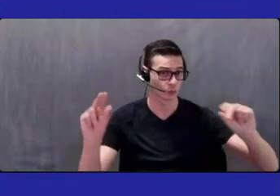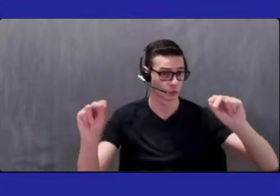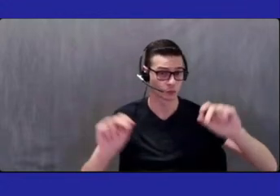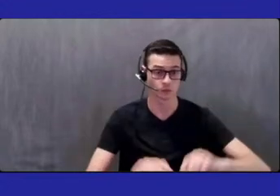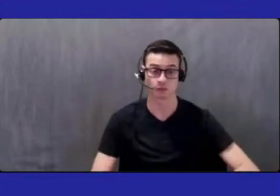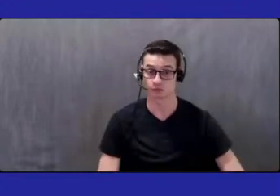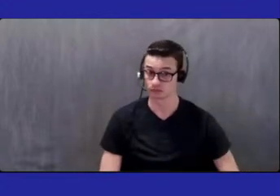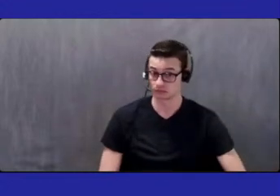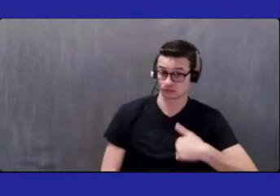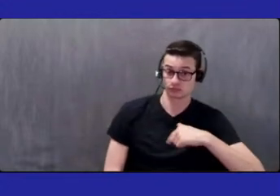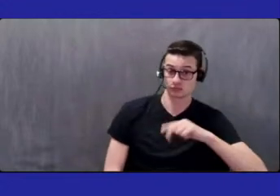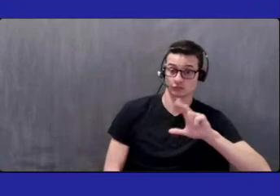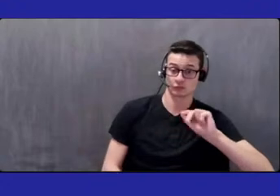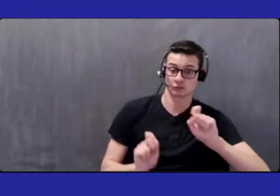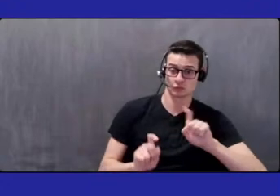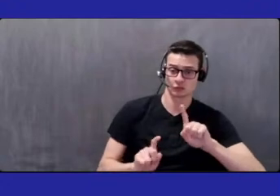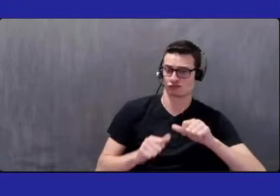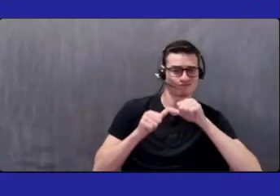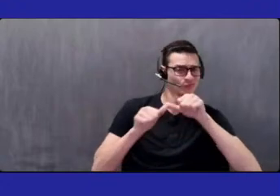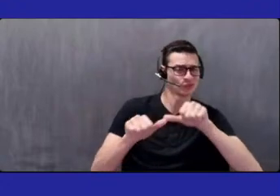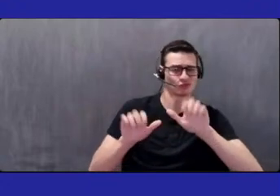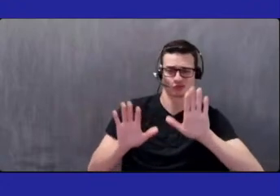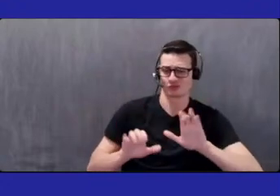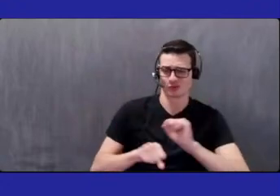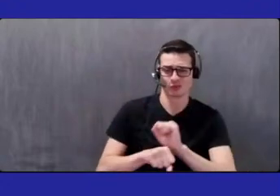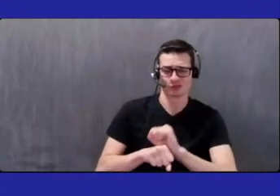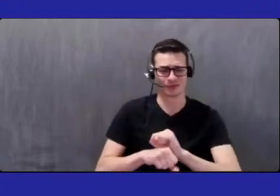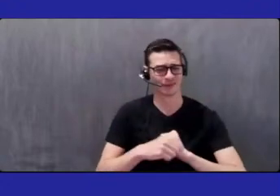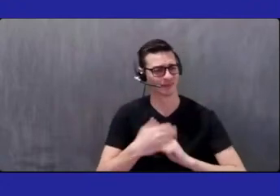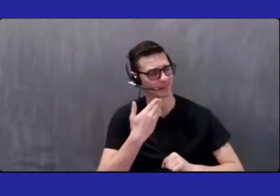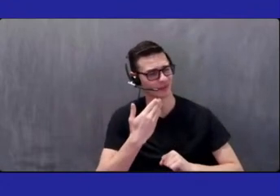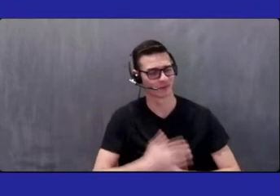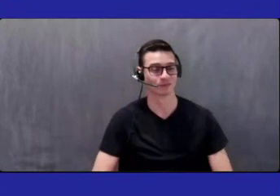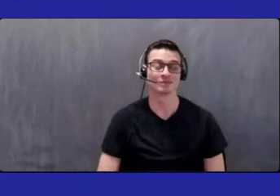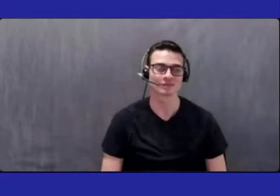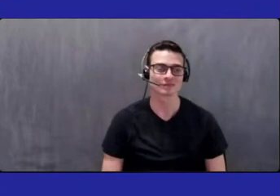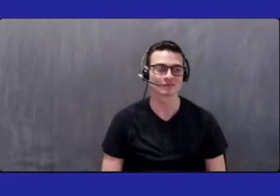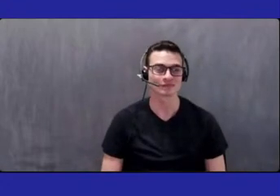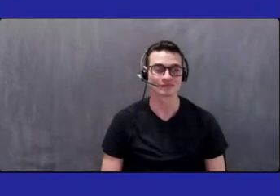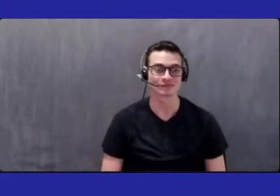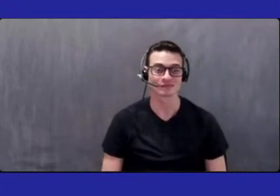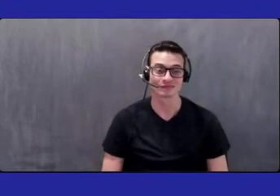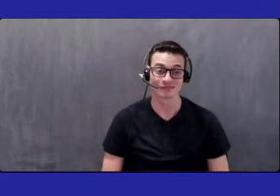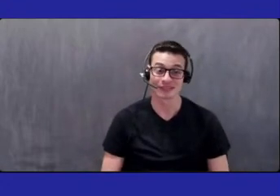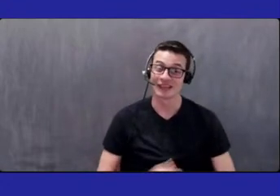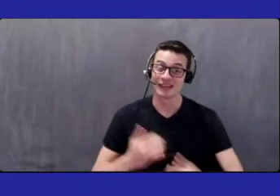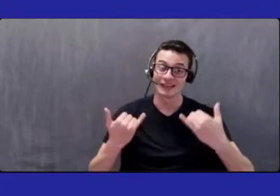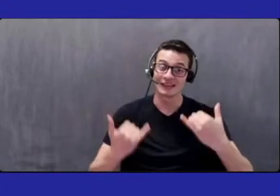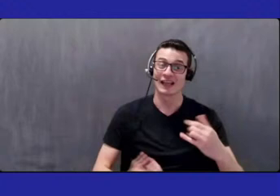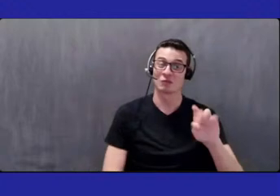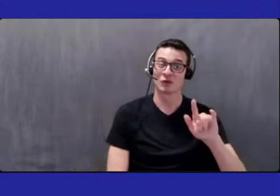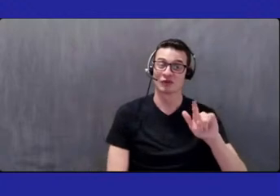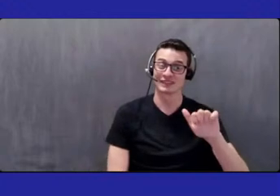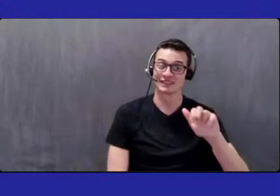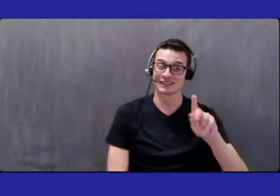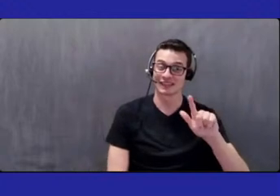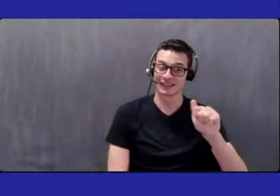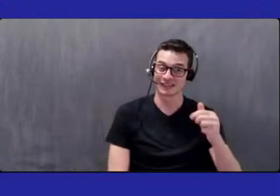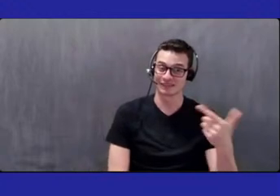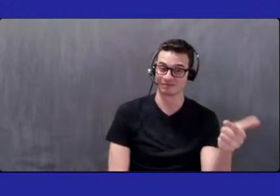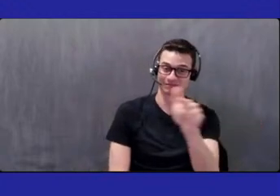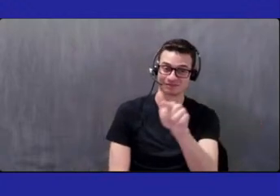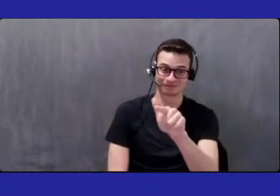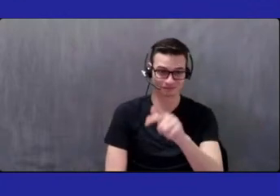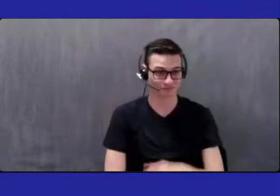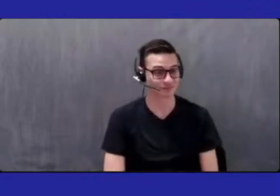have no questions. Just keep up the good work. you. Thank you so much. So now we have Morris Senior. Yeah. And